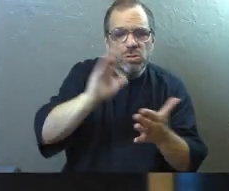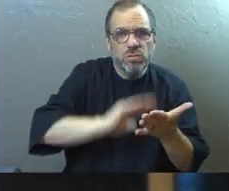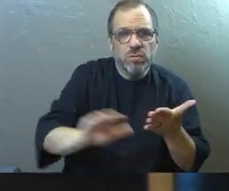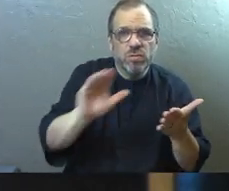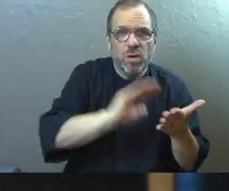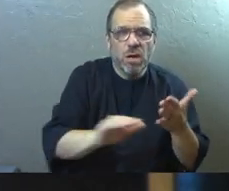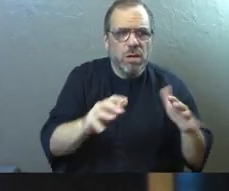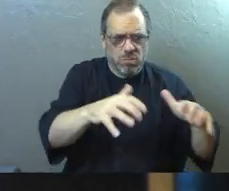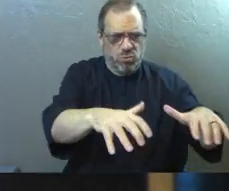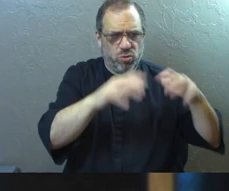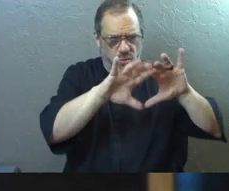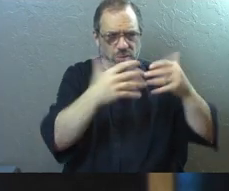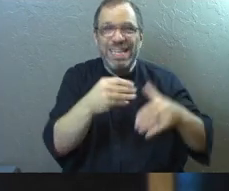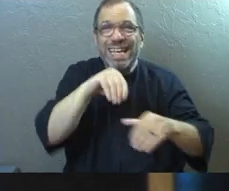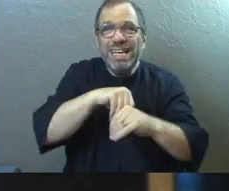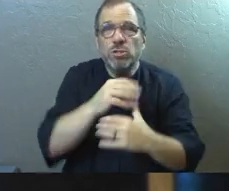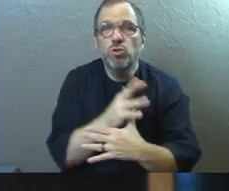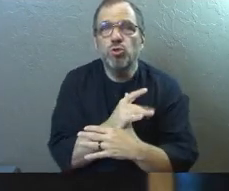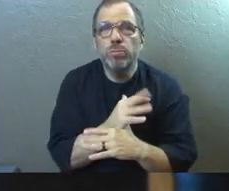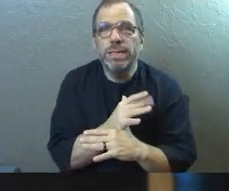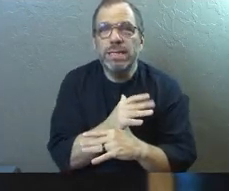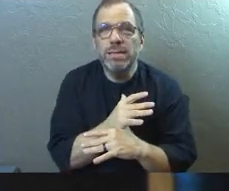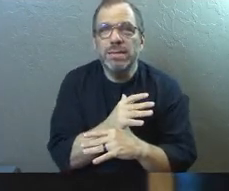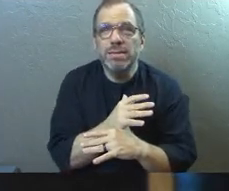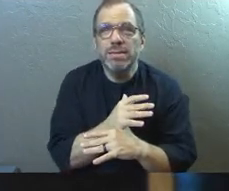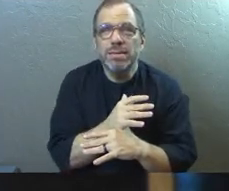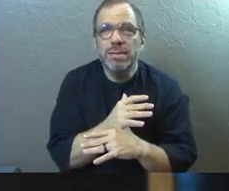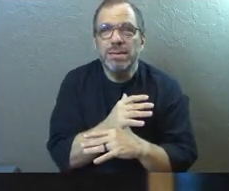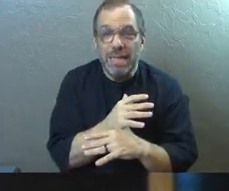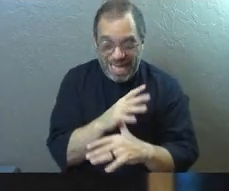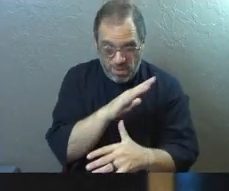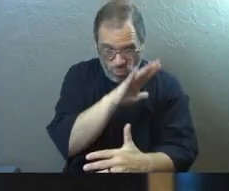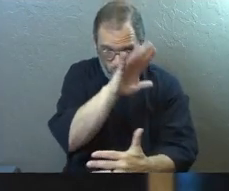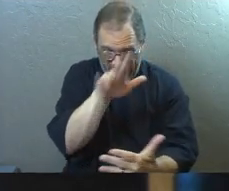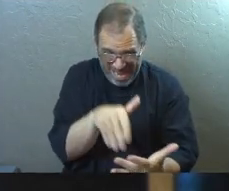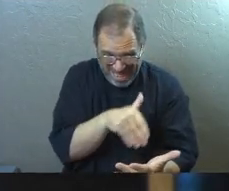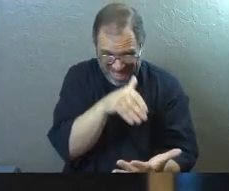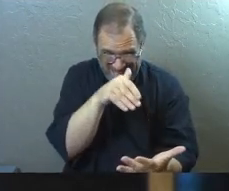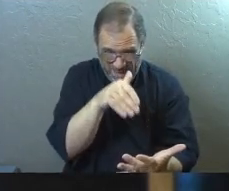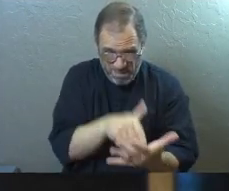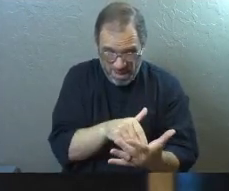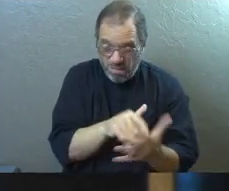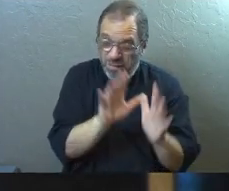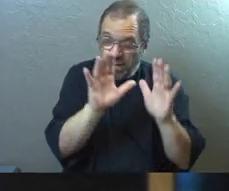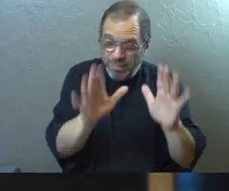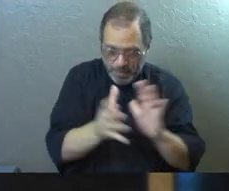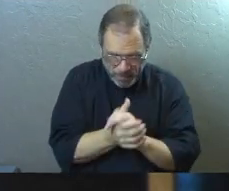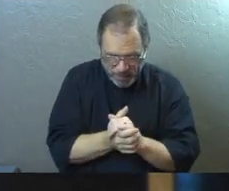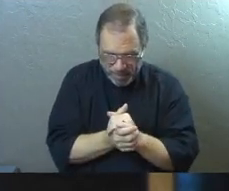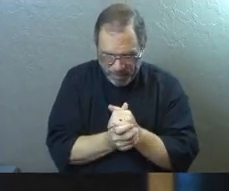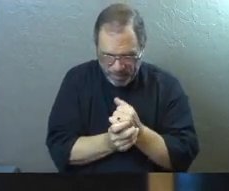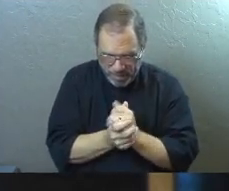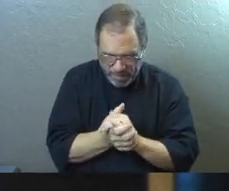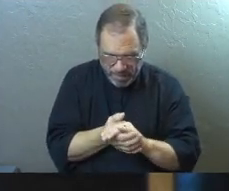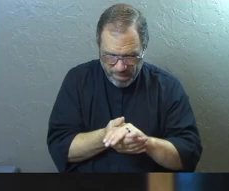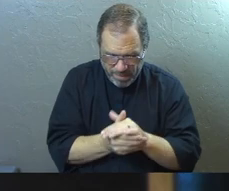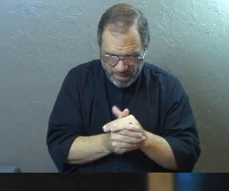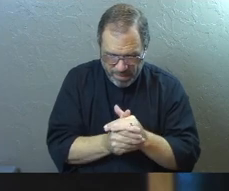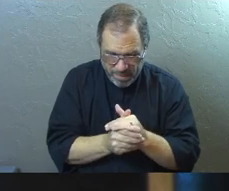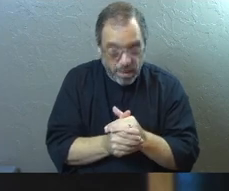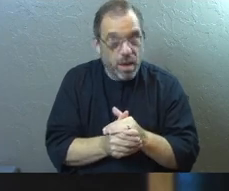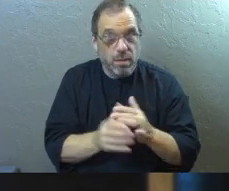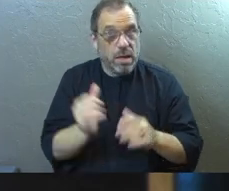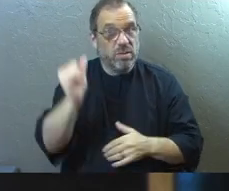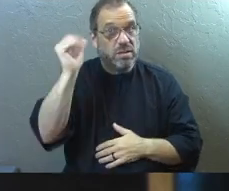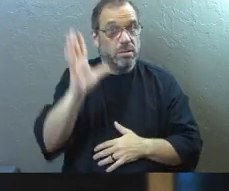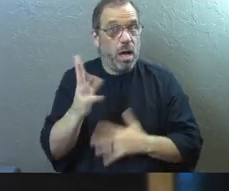Christ to a group in Germany. And in the midst of it, turns out, this